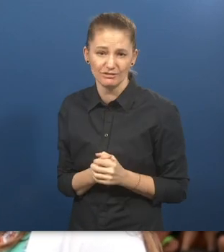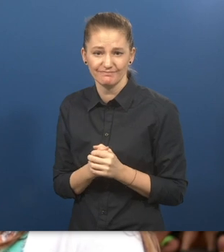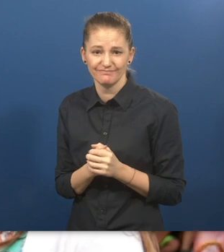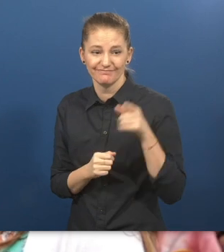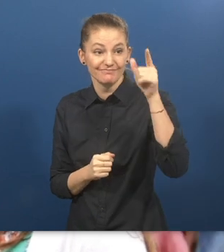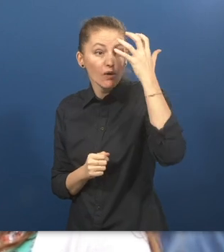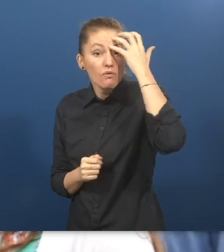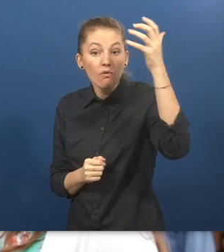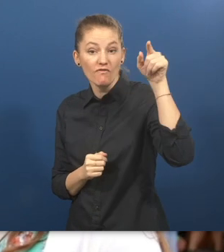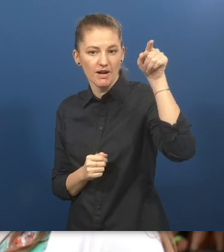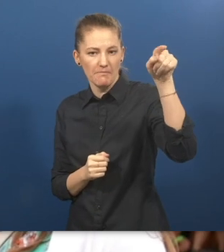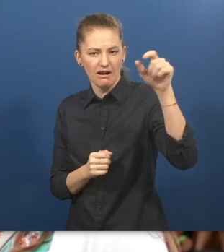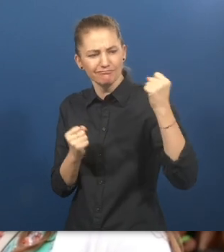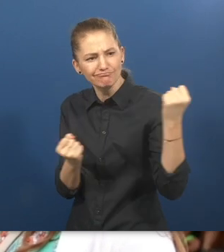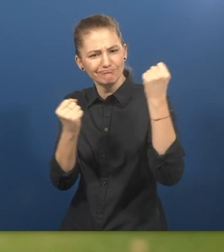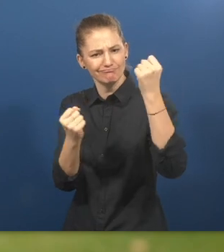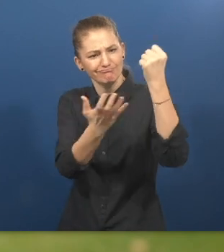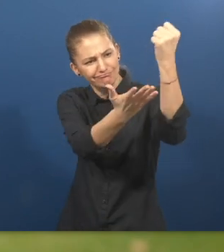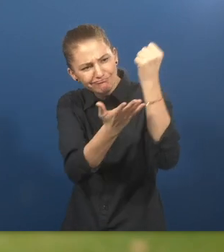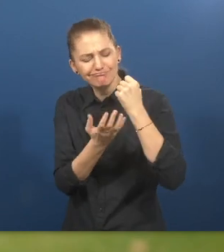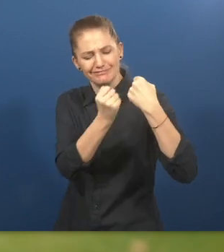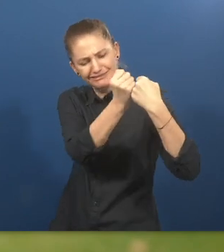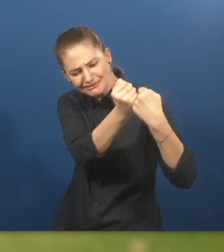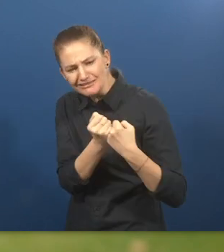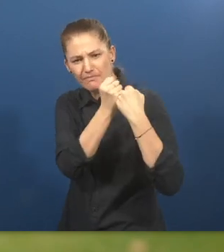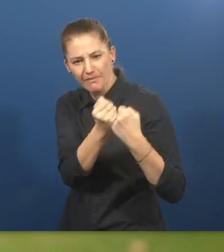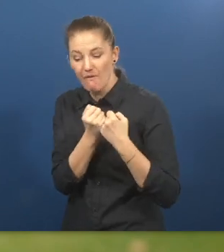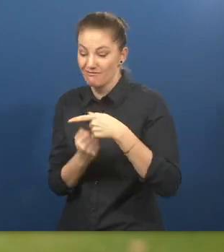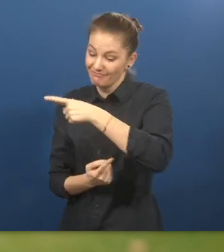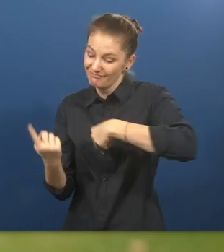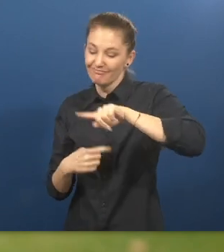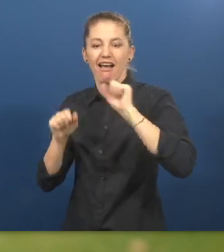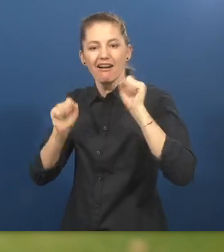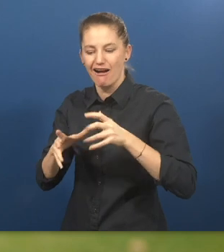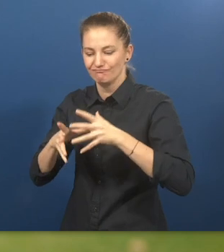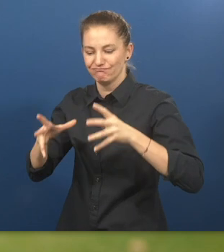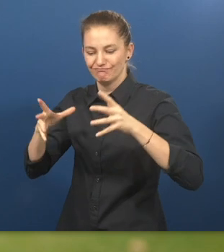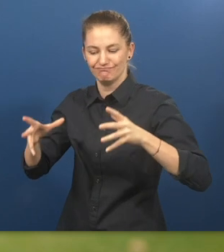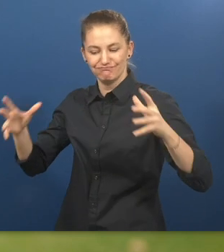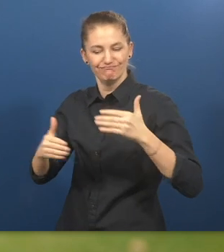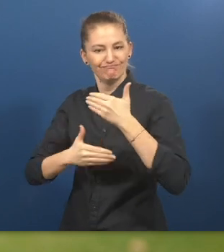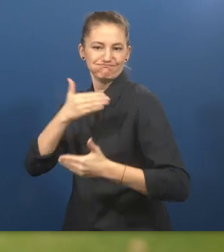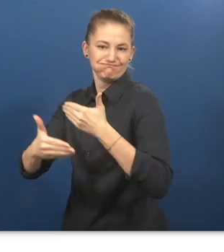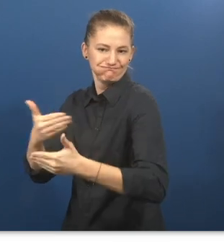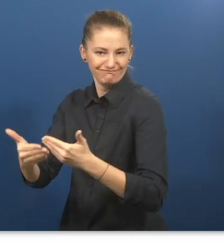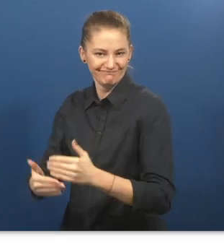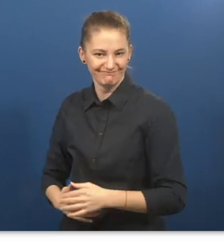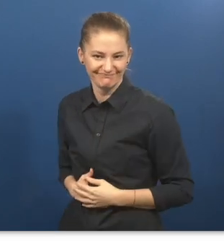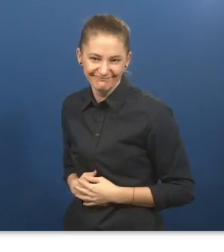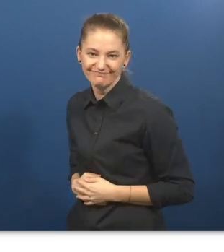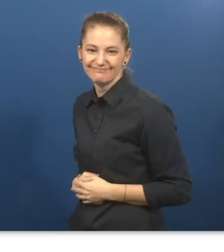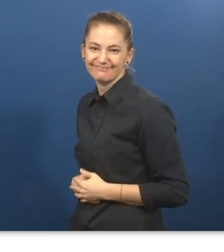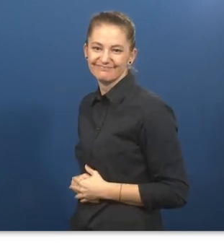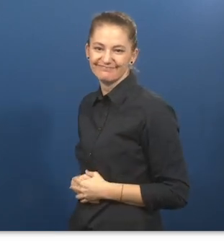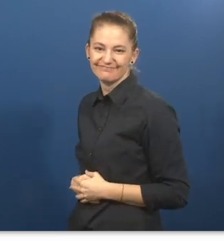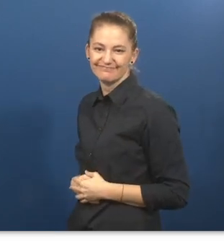would be that it would be a government initiative to really support and build capacity. Zero